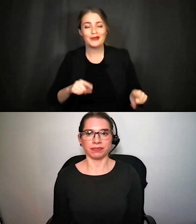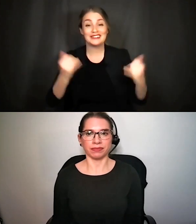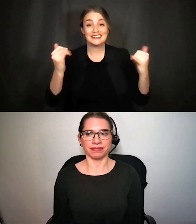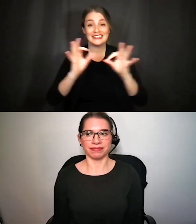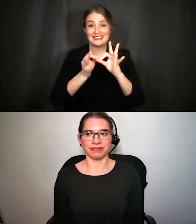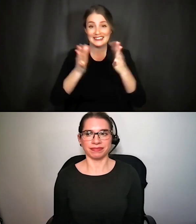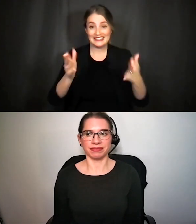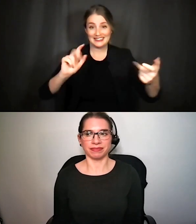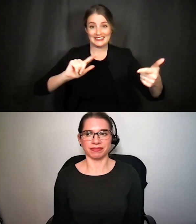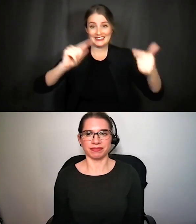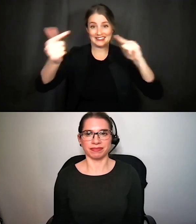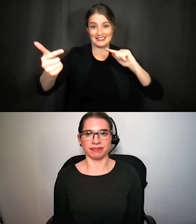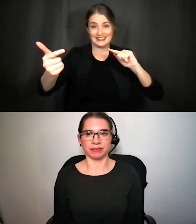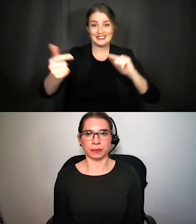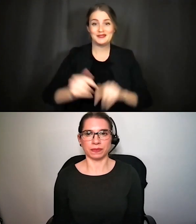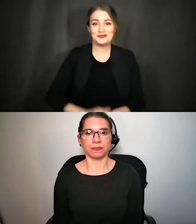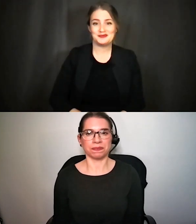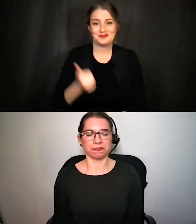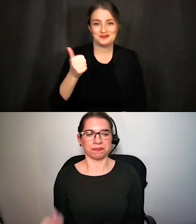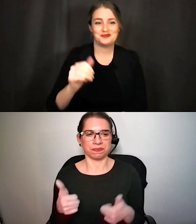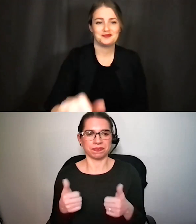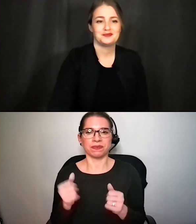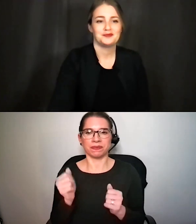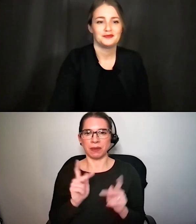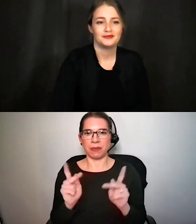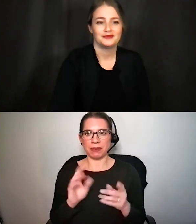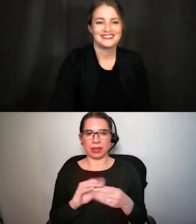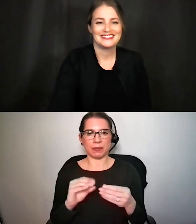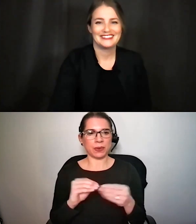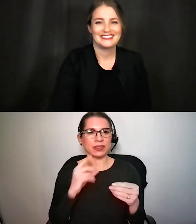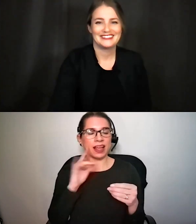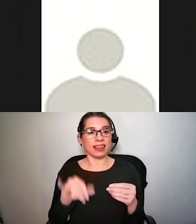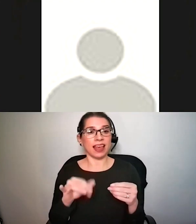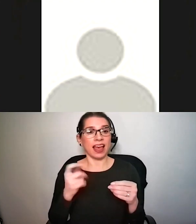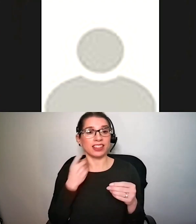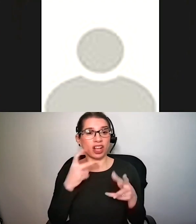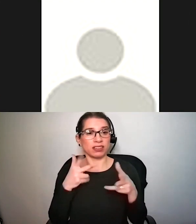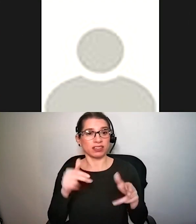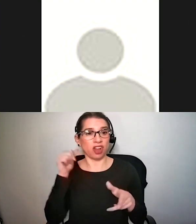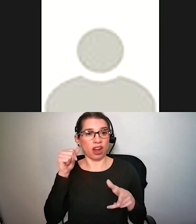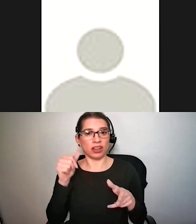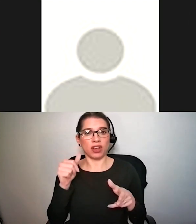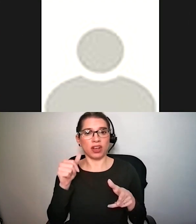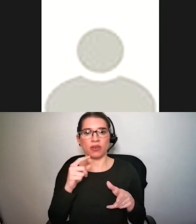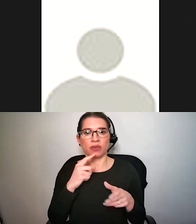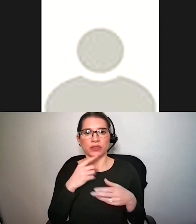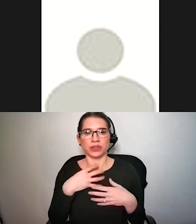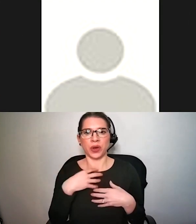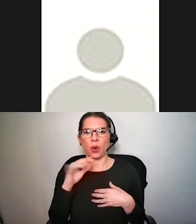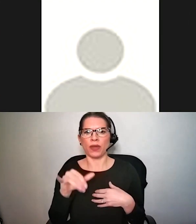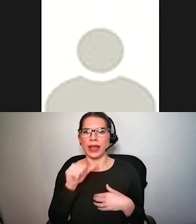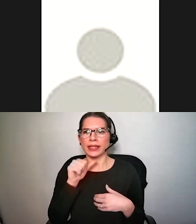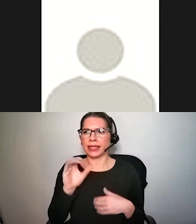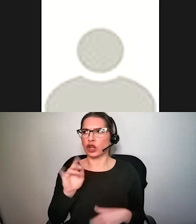the last uh clip you played wasn't creepy at all um those